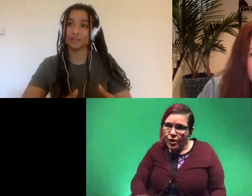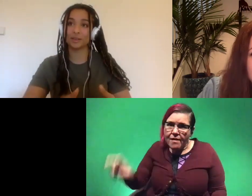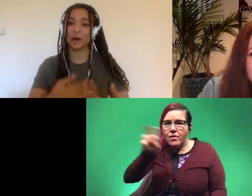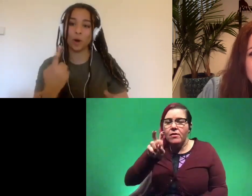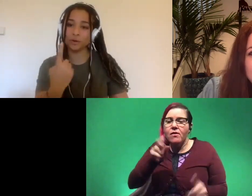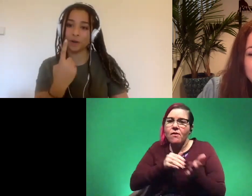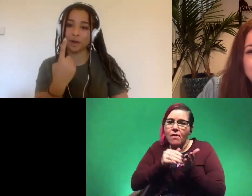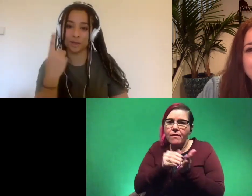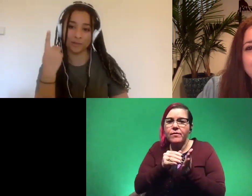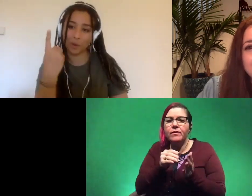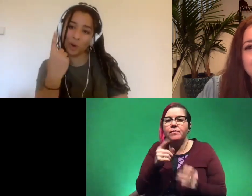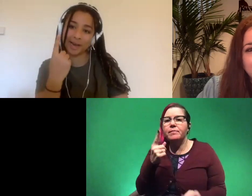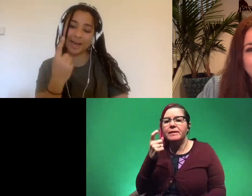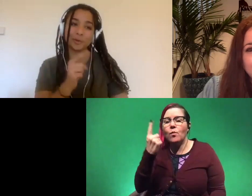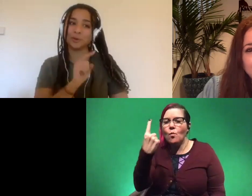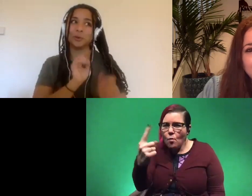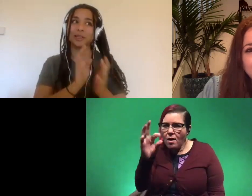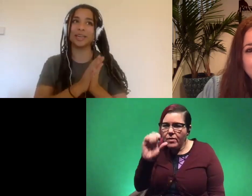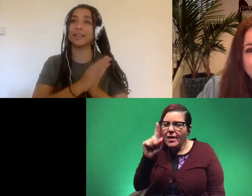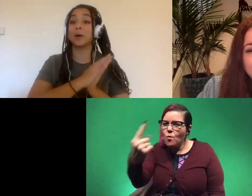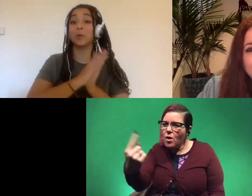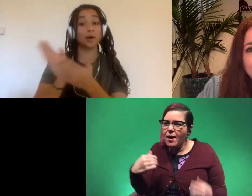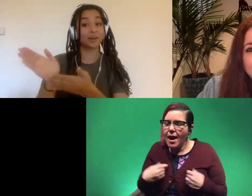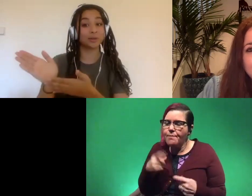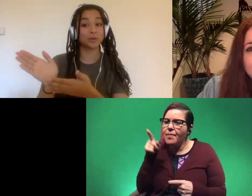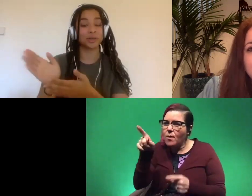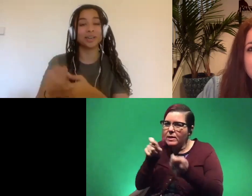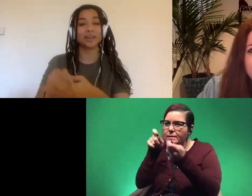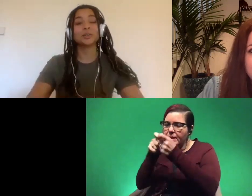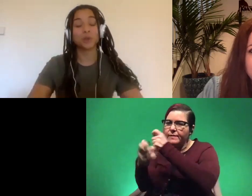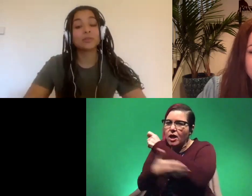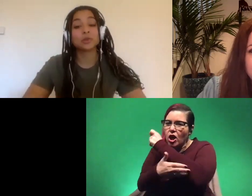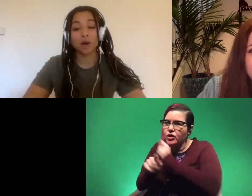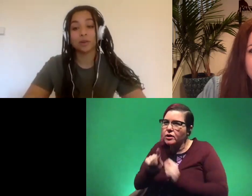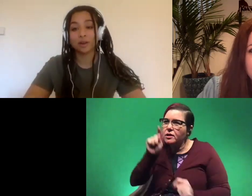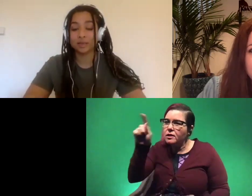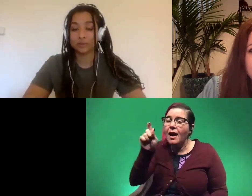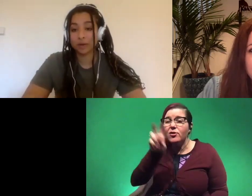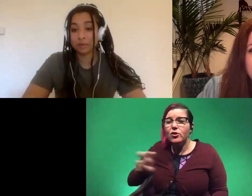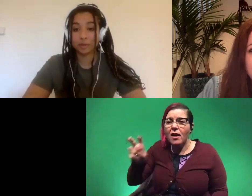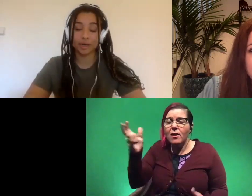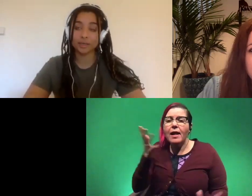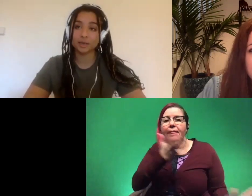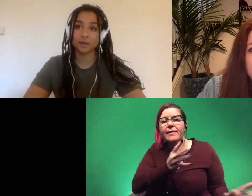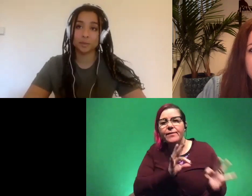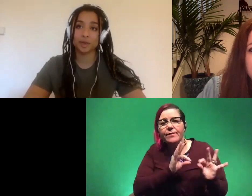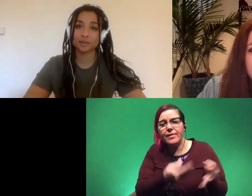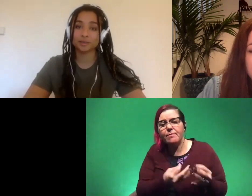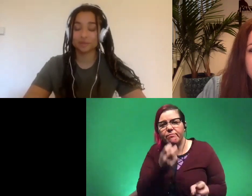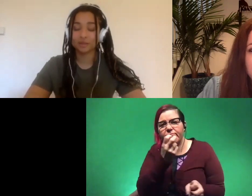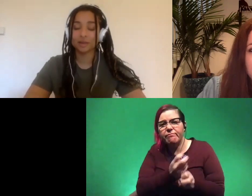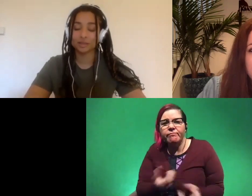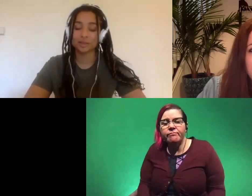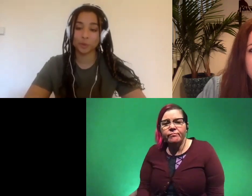that one fossil of that one animal is only in that one country so you have to travel a lot leave your family behind a ton but